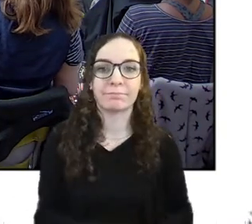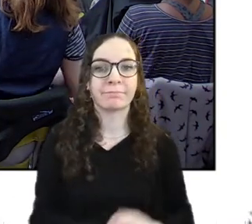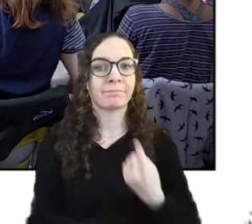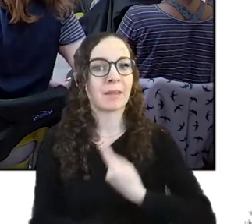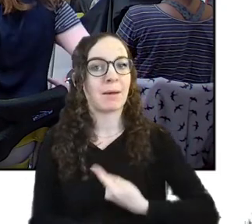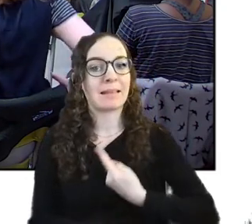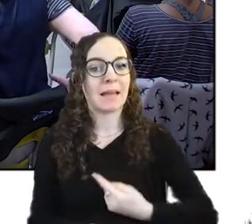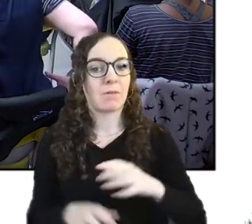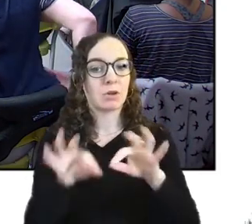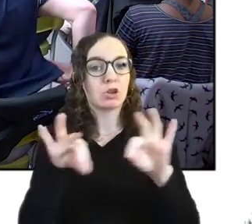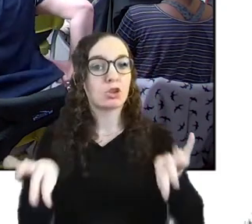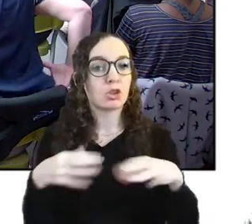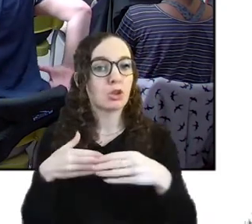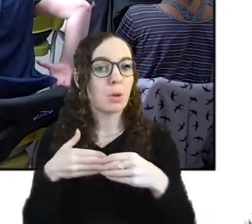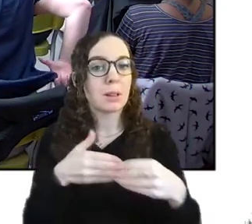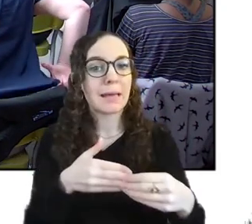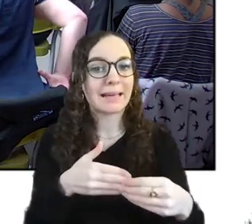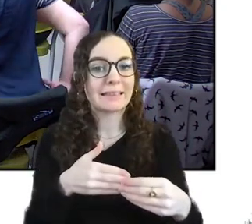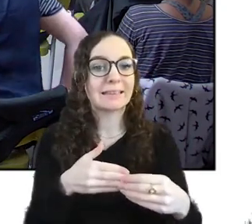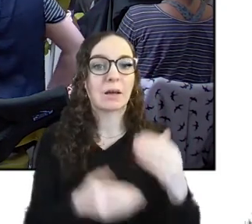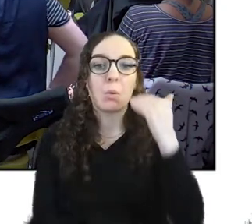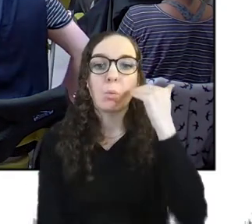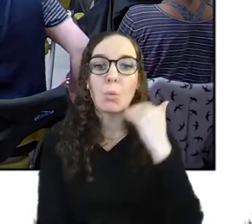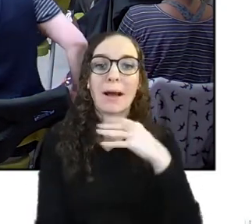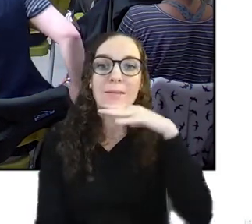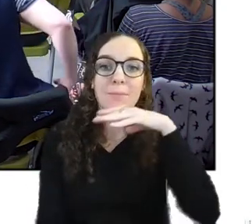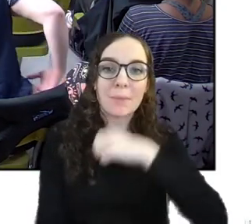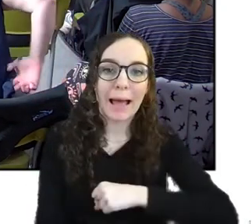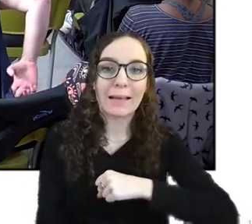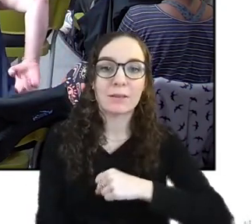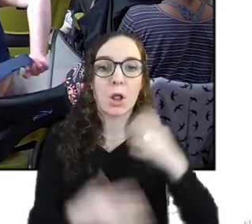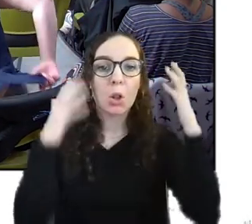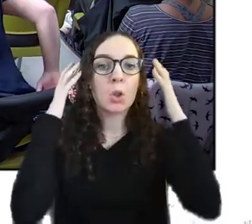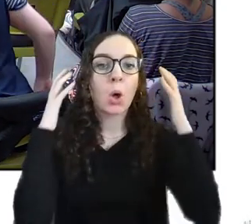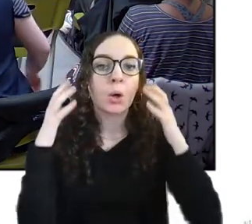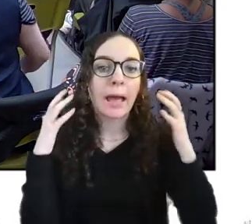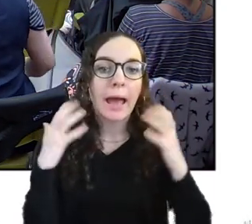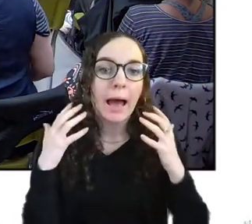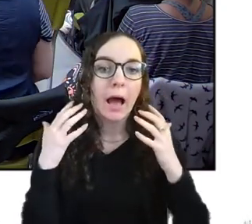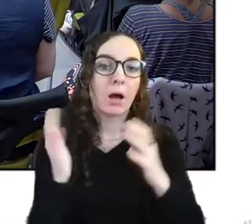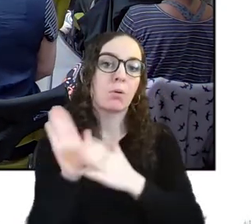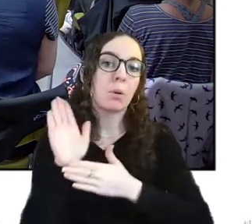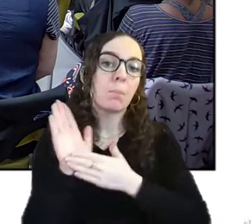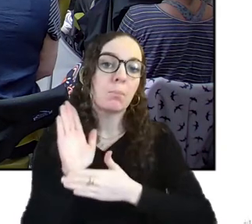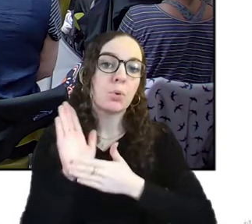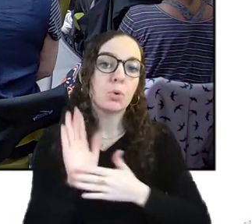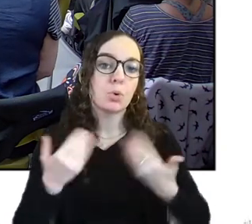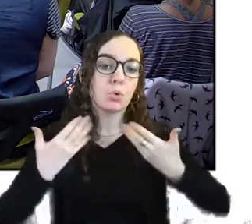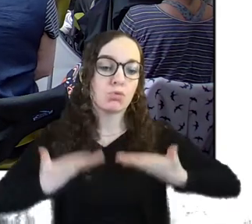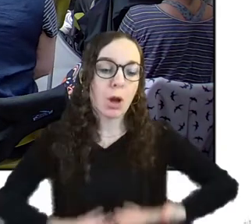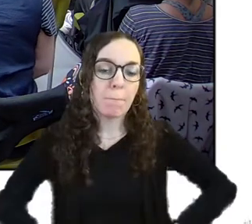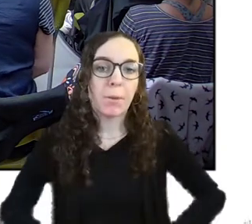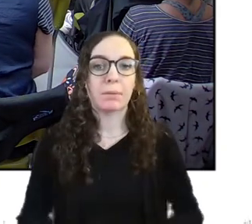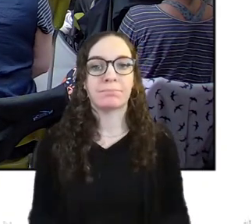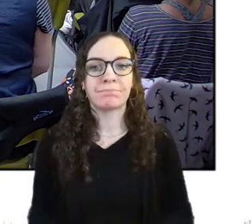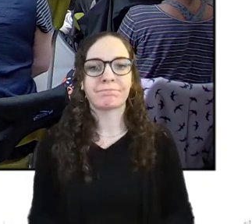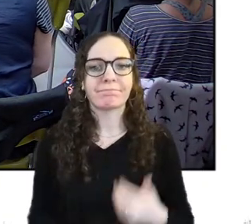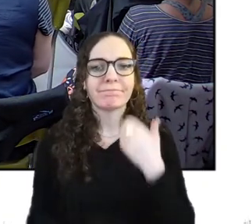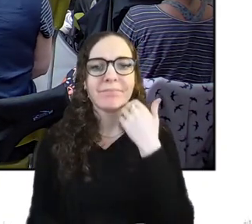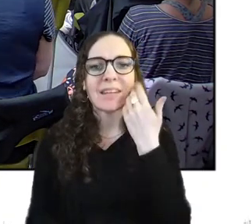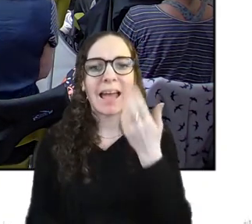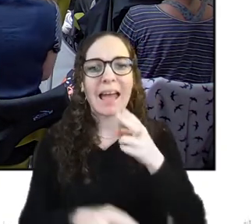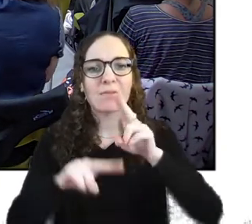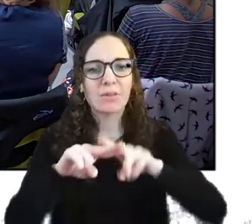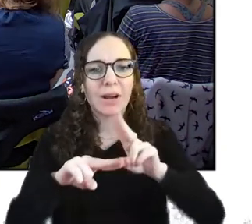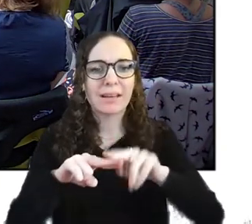30s, long hair and a beard wearing a baby blue woolly jumper. Every Friday we throw open the doors of the Pervasive Media Studio for Open Studio